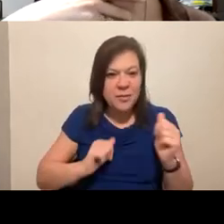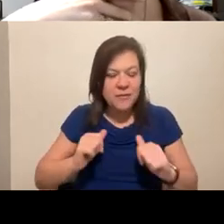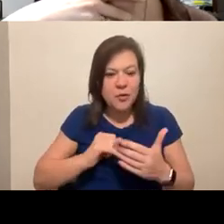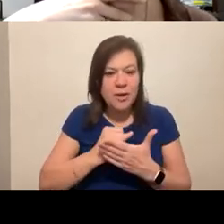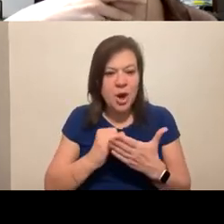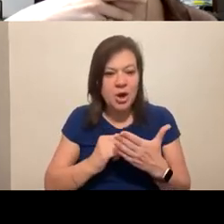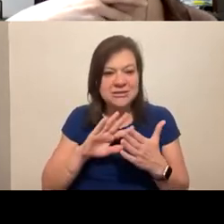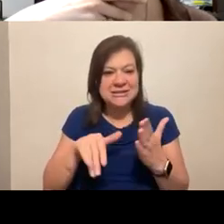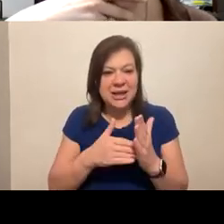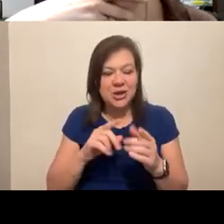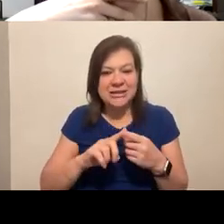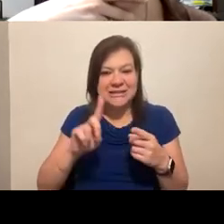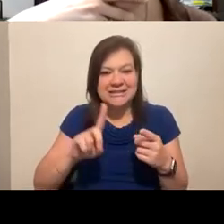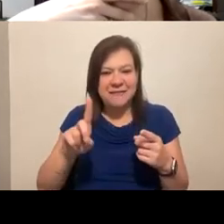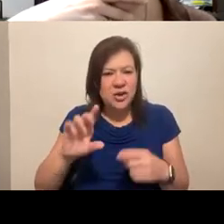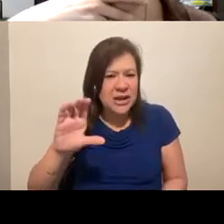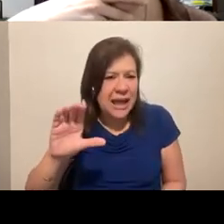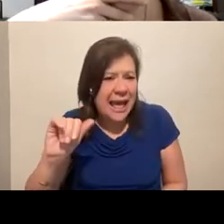Denver. Carol?